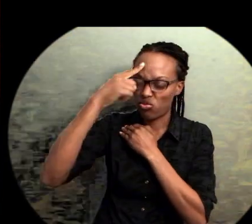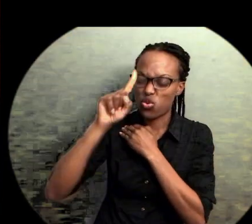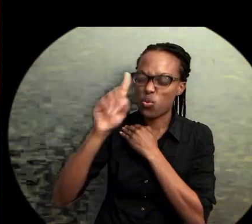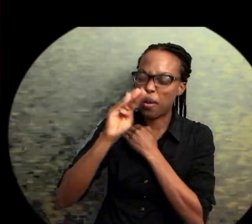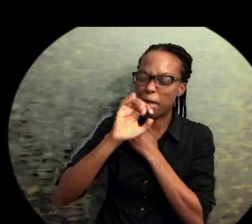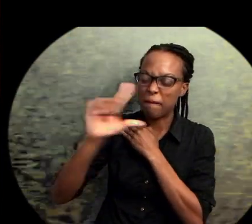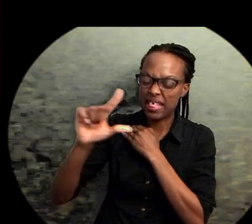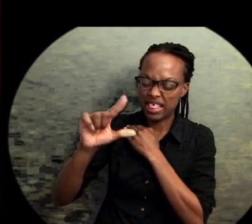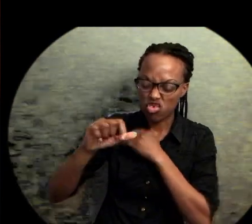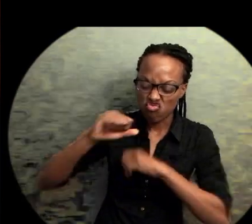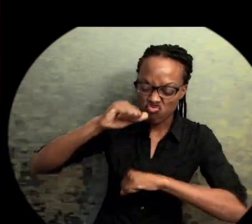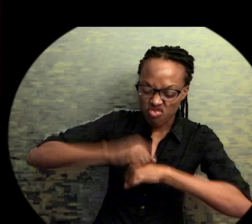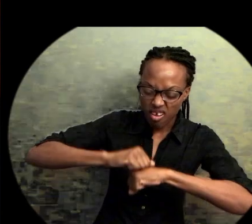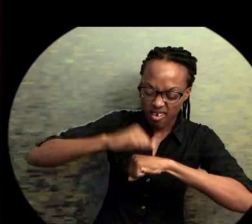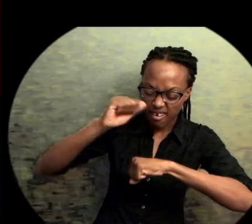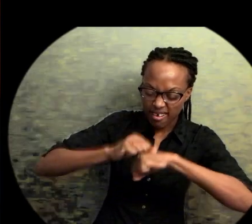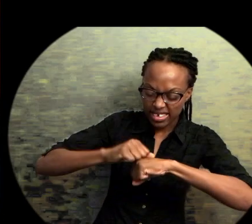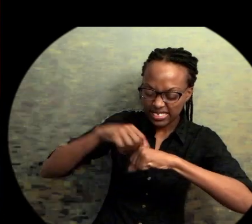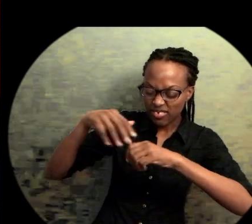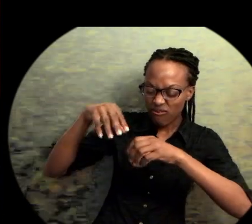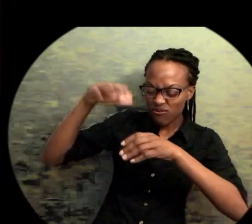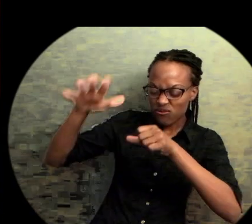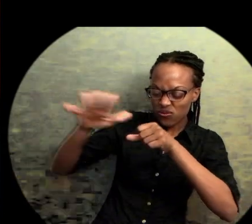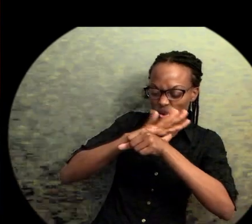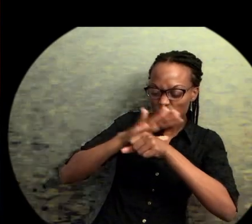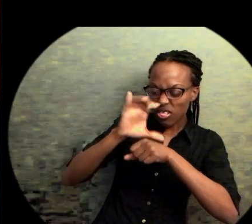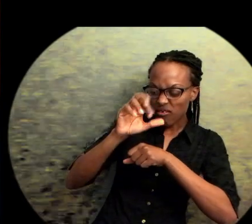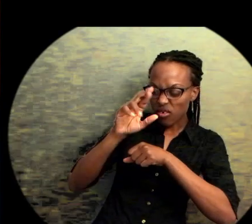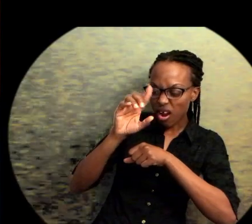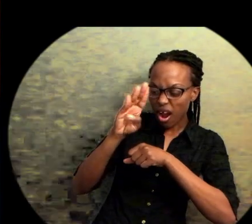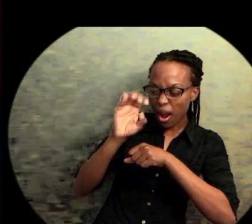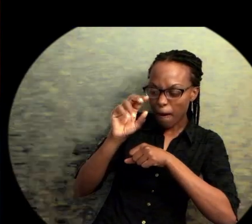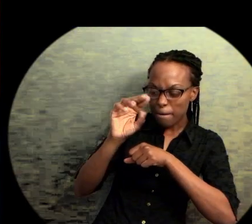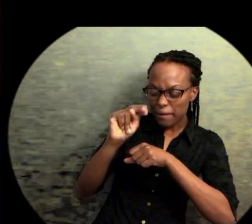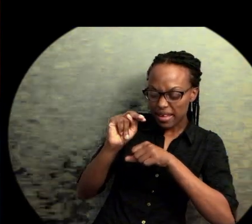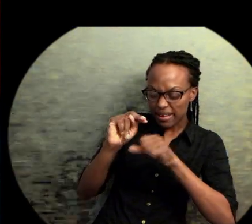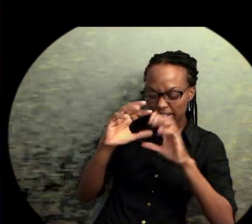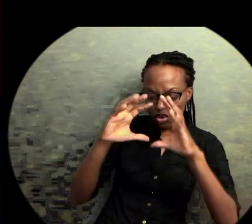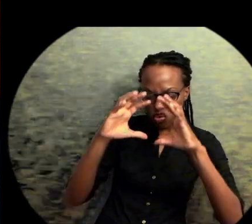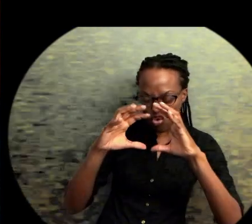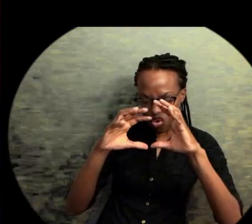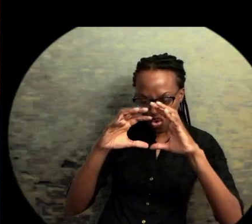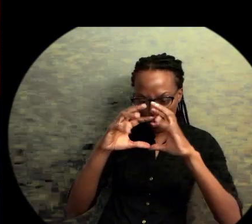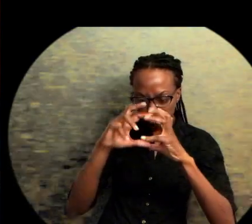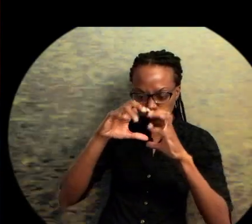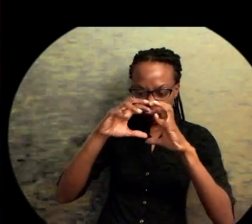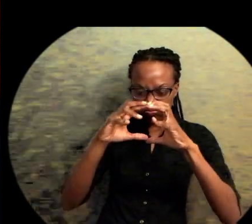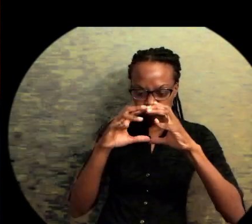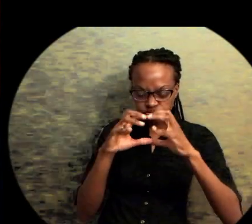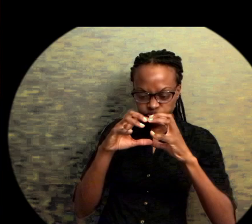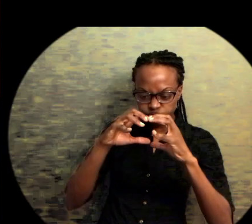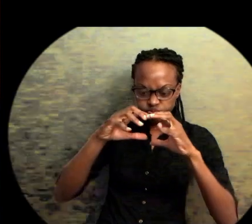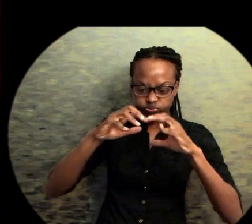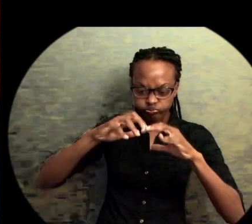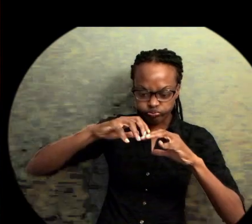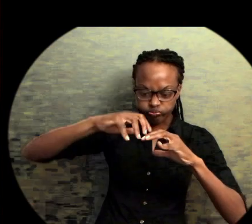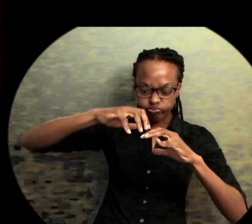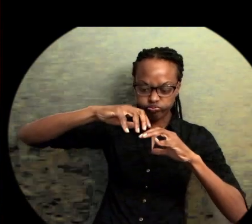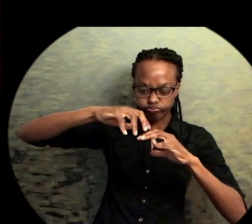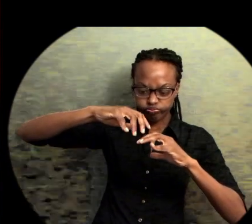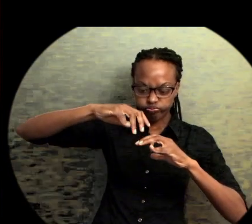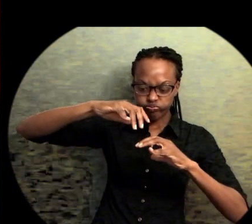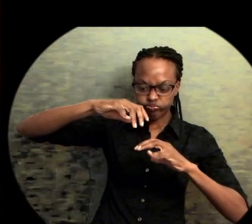grind near the mantle of the planet rise over 6,000 degrees and manage to shine.